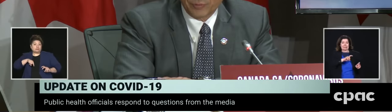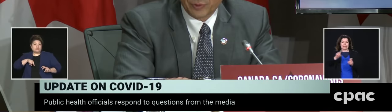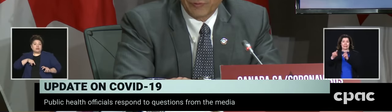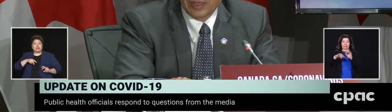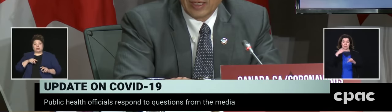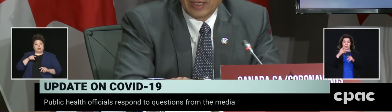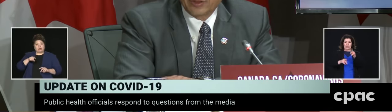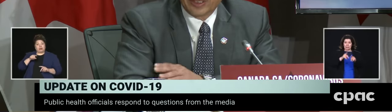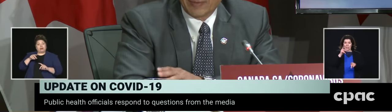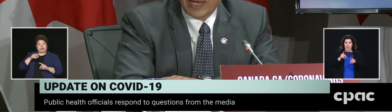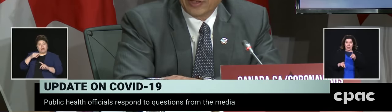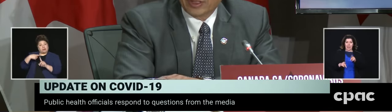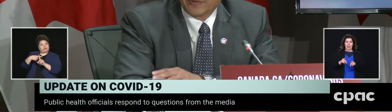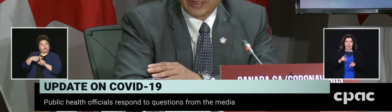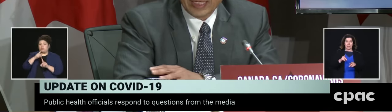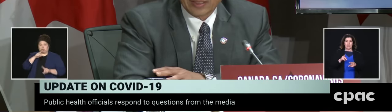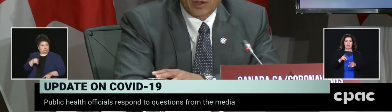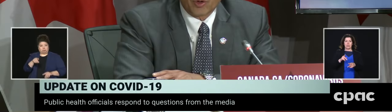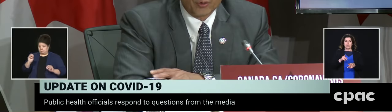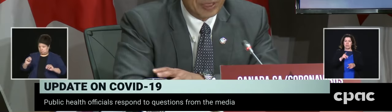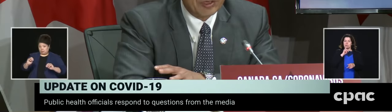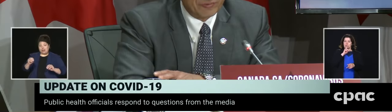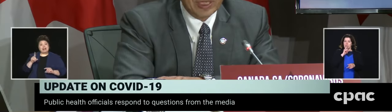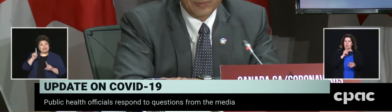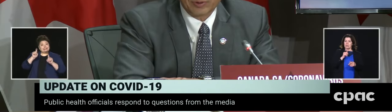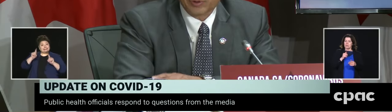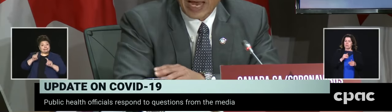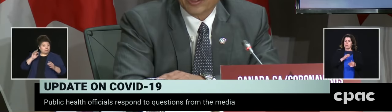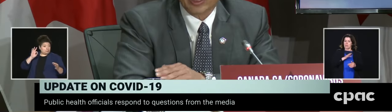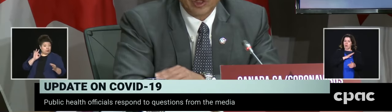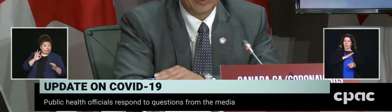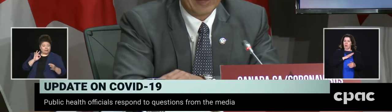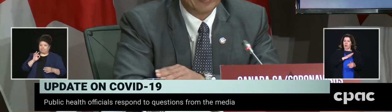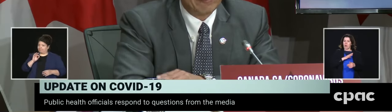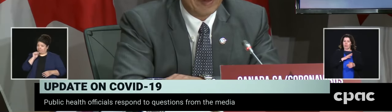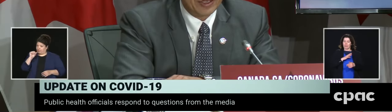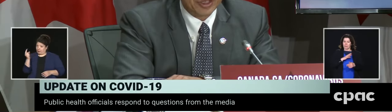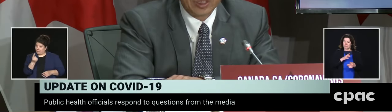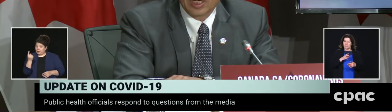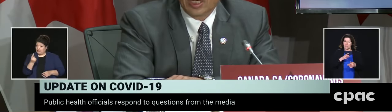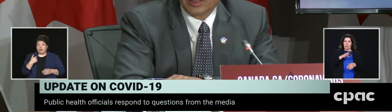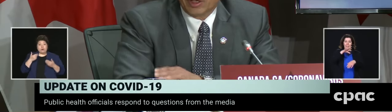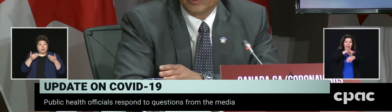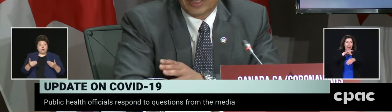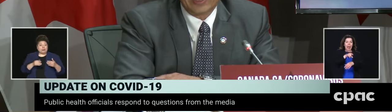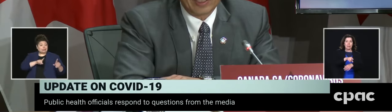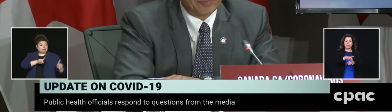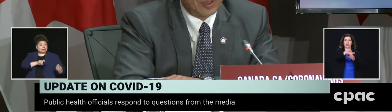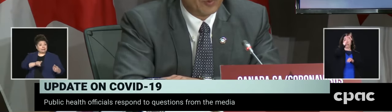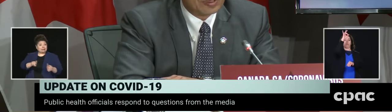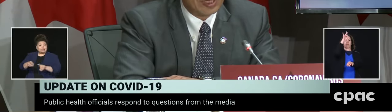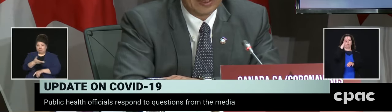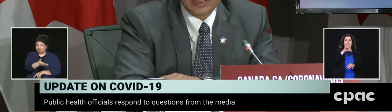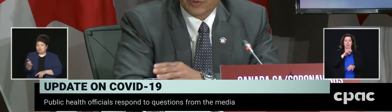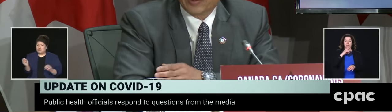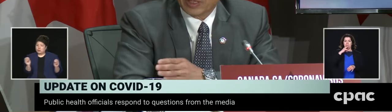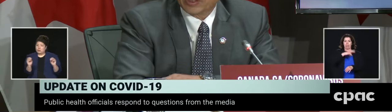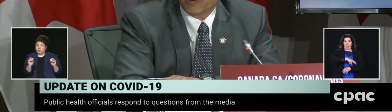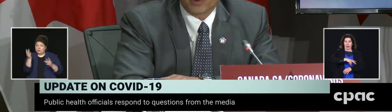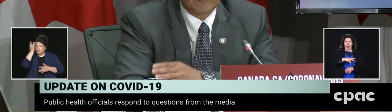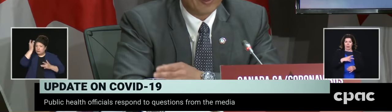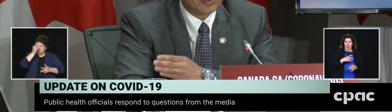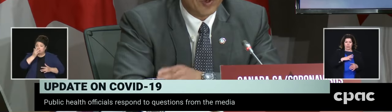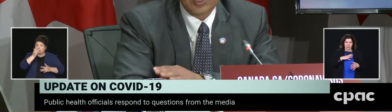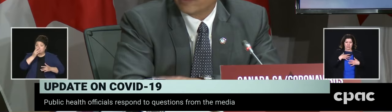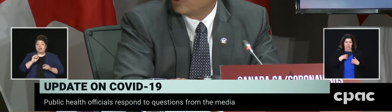% foolproof. And so you can imagine if you test a whole bunch of people who actually don't have the infection, then all you'll end up most likely is with a